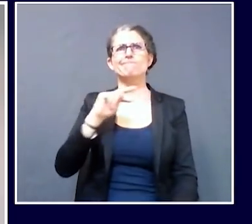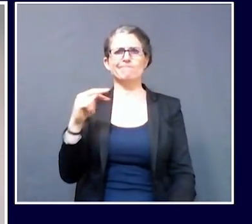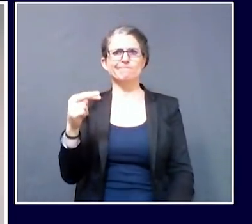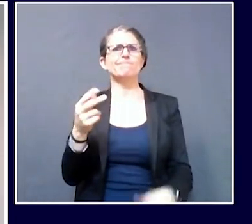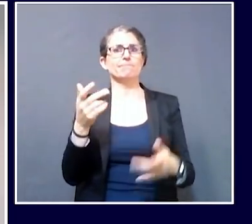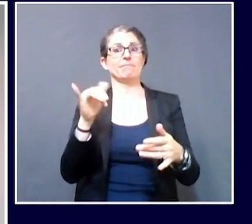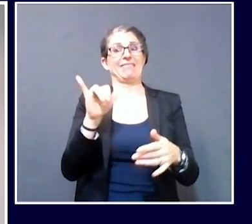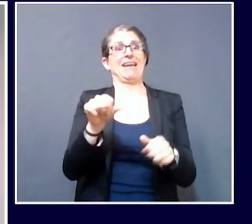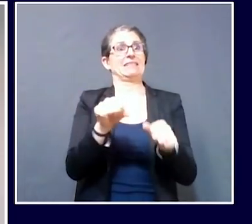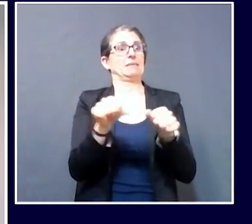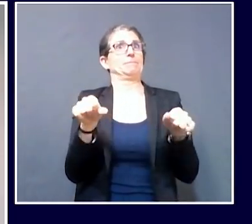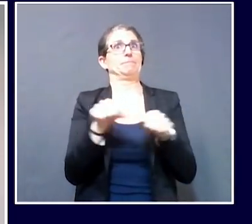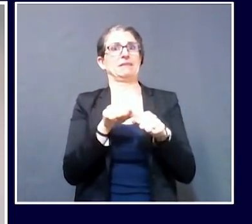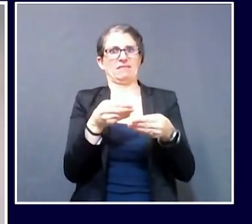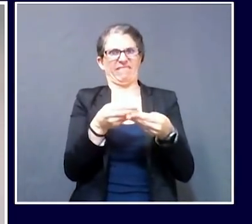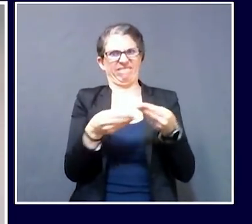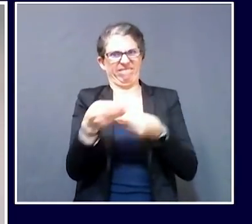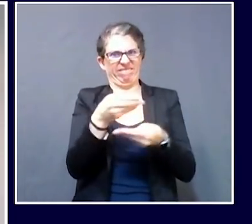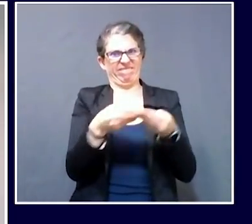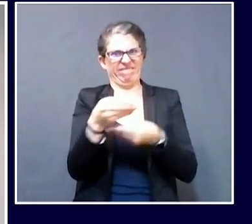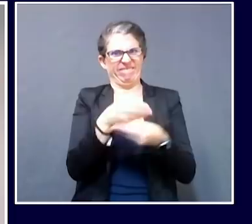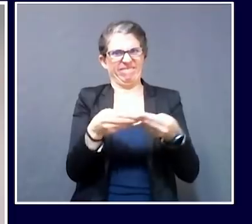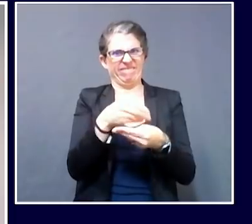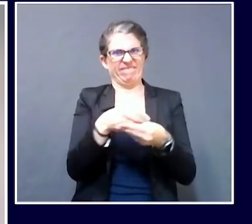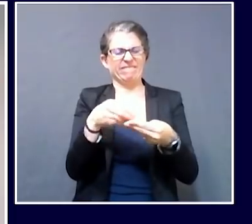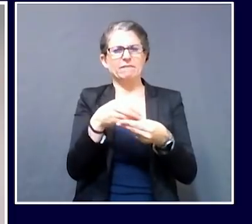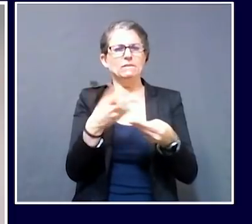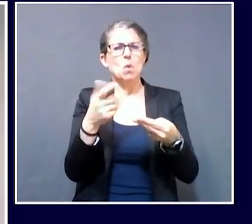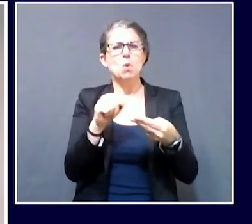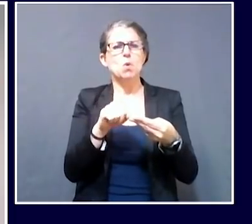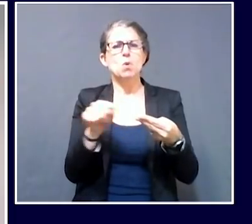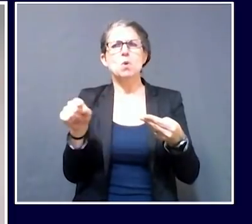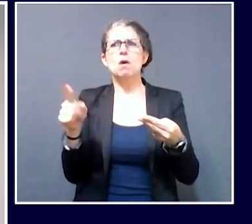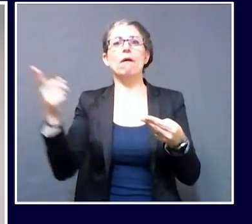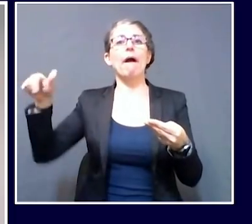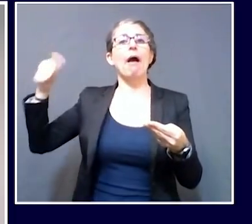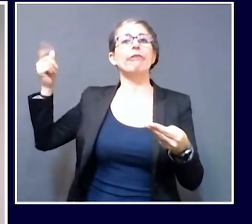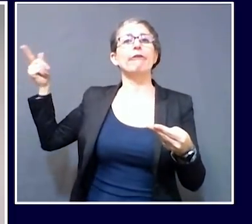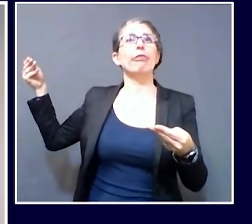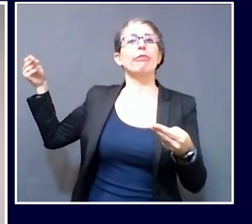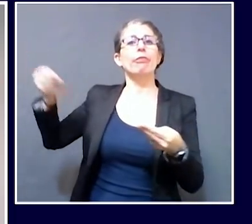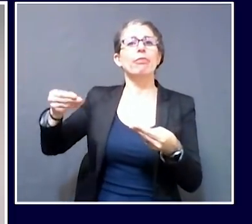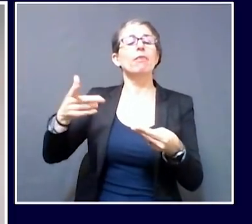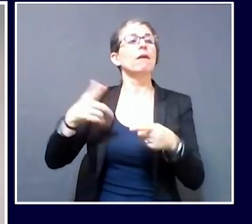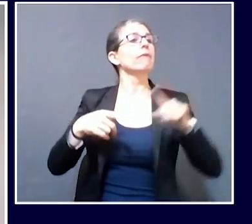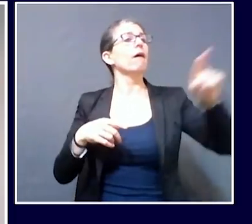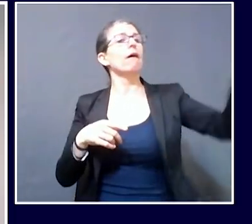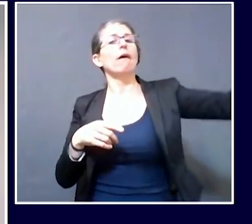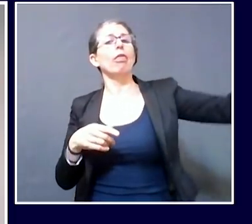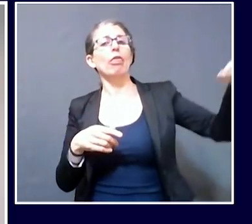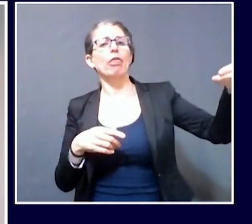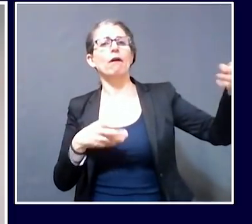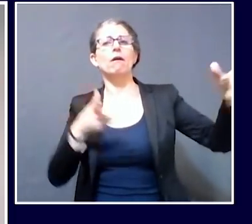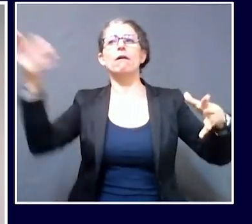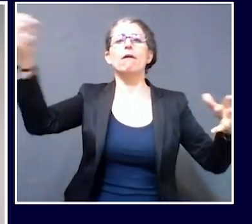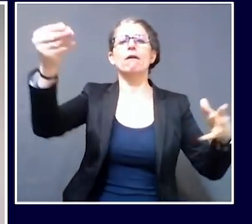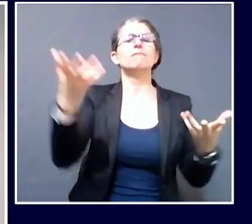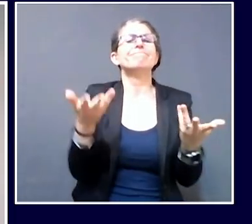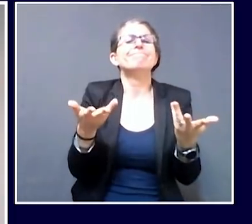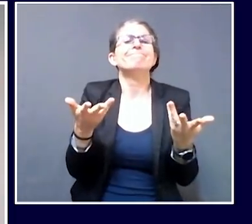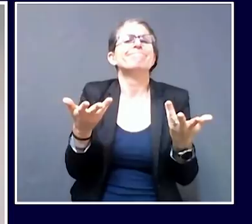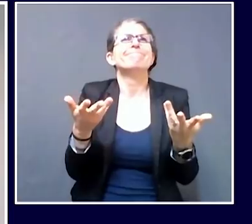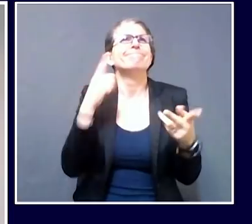facility with 600 individuals, there's other people in the community who happen to have it who happen to work in the same facility.